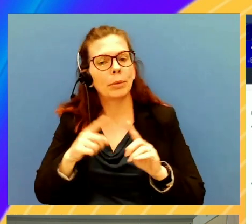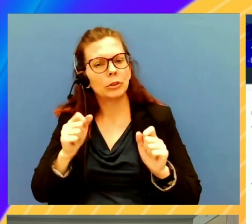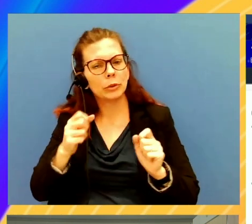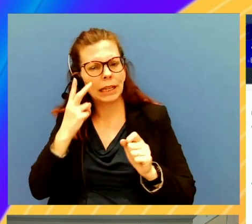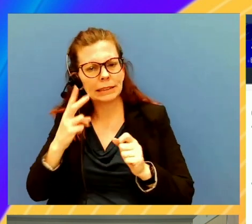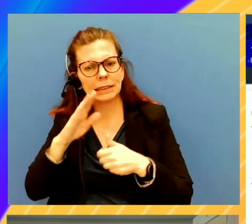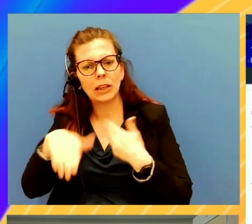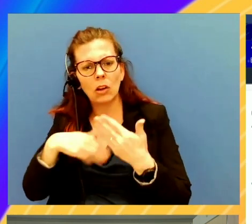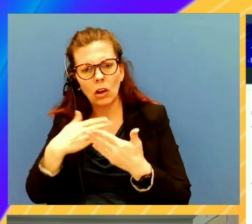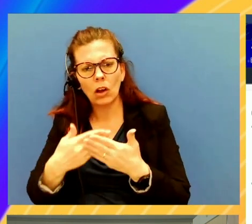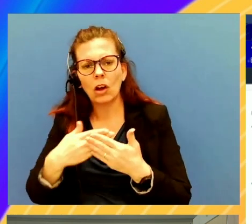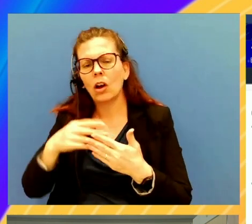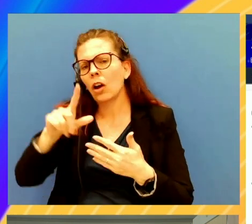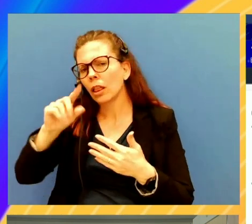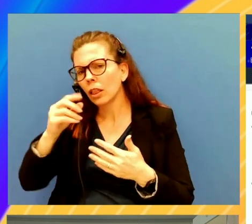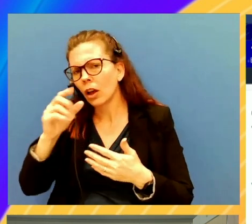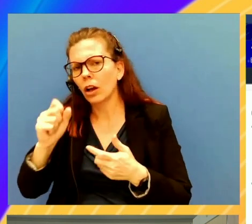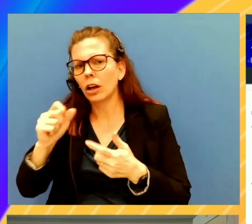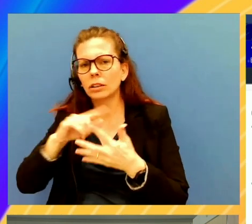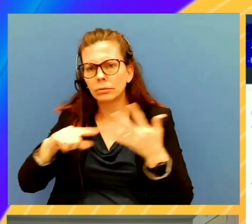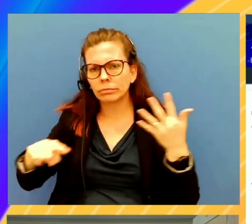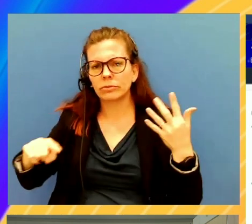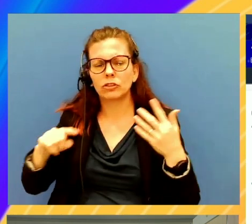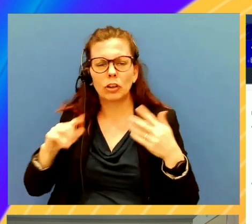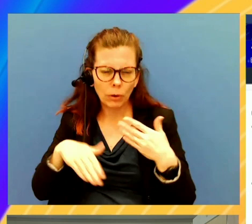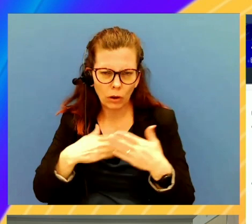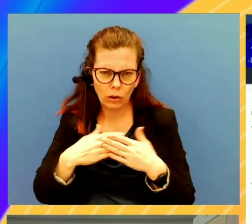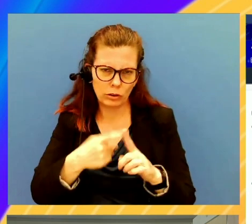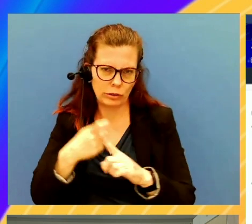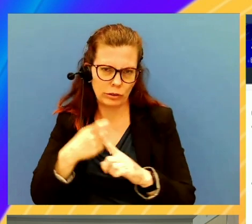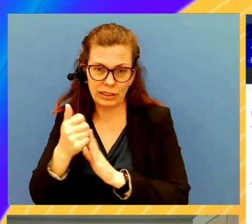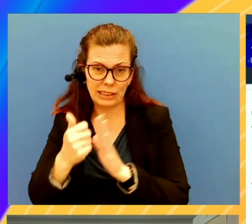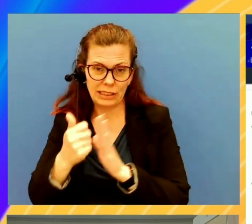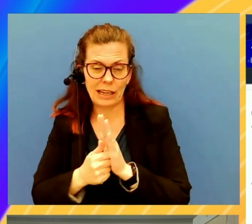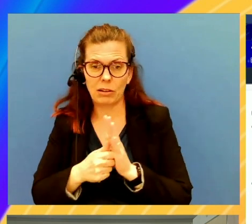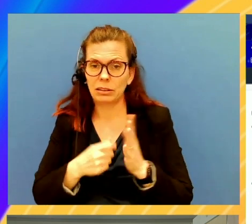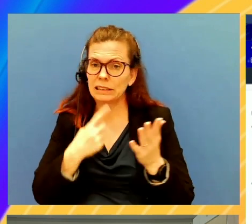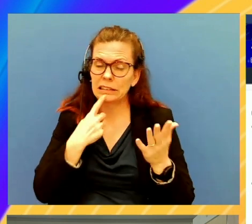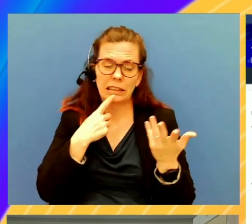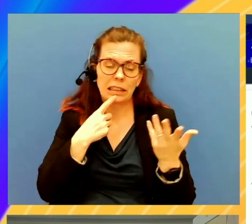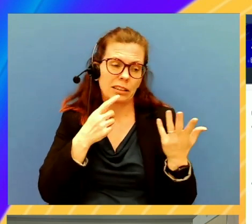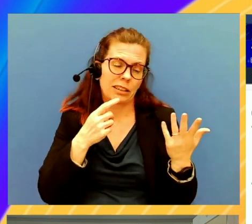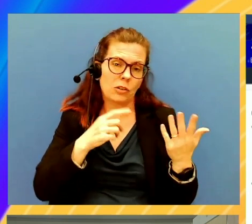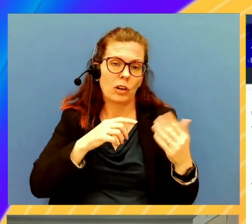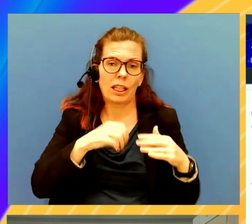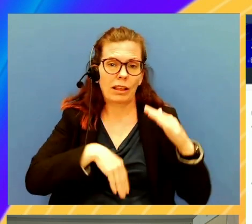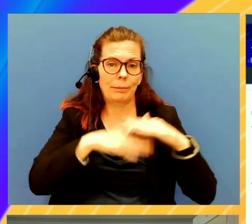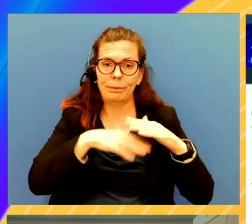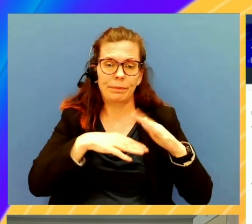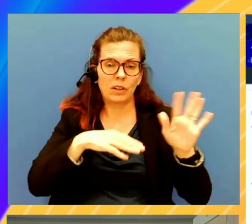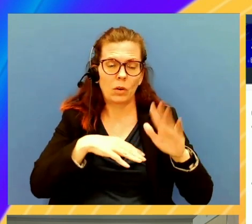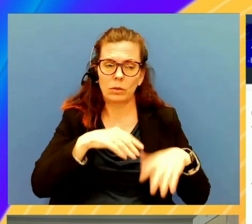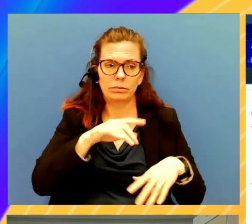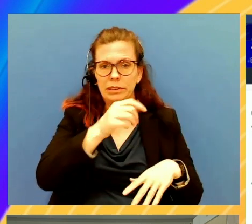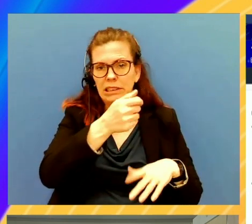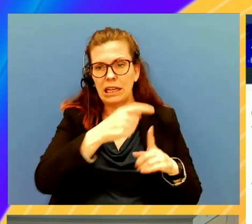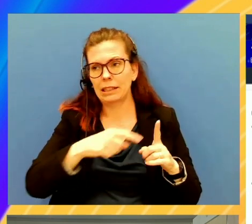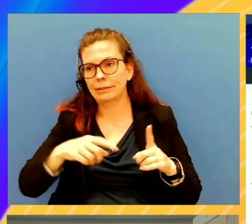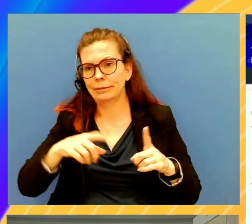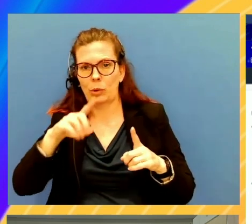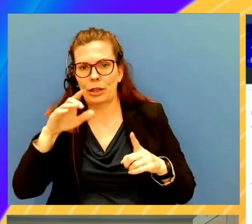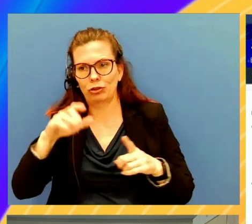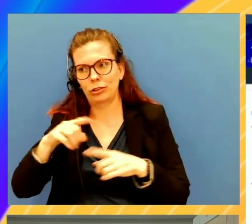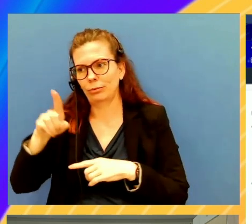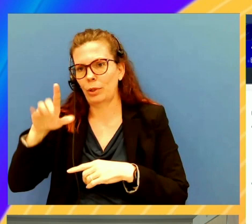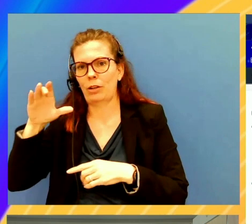logs groups from all the different source accounts, be it, like, 10, be it 100, be it, like, 100,000. So all of them would be available out here.